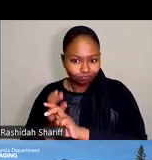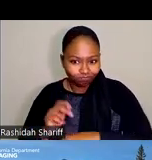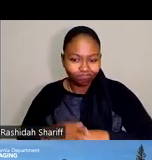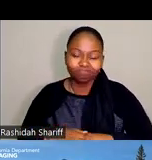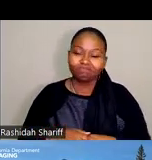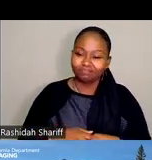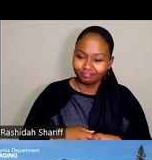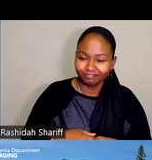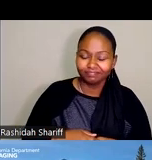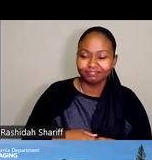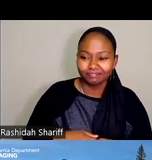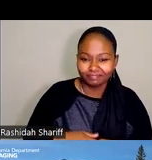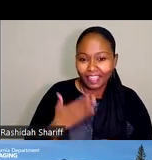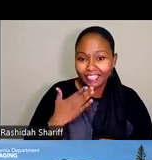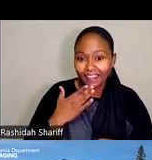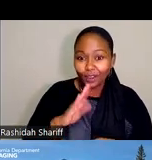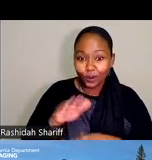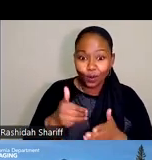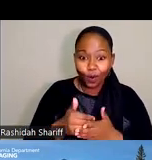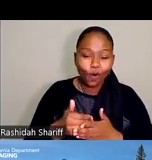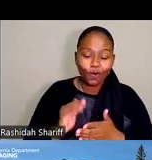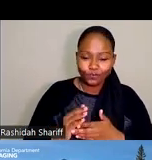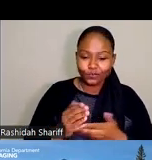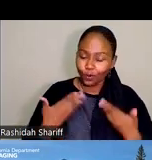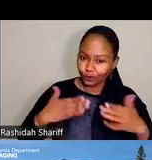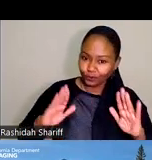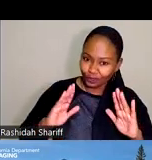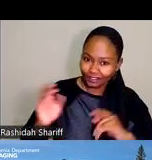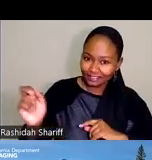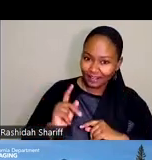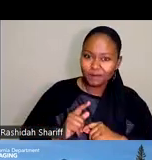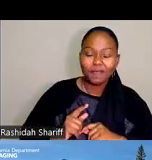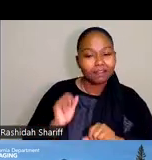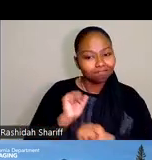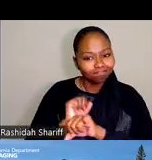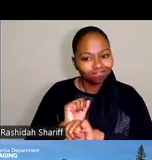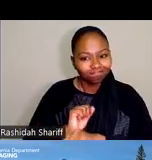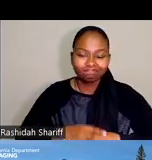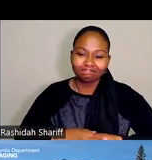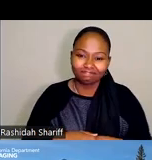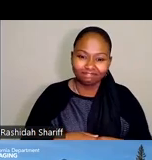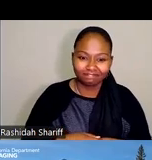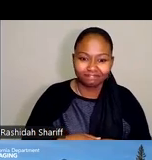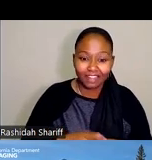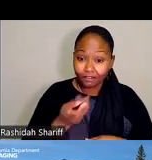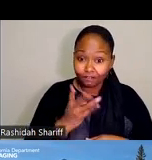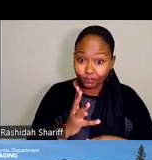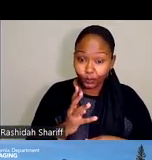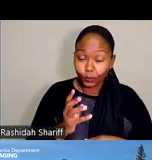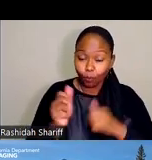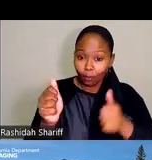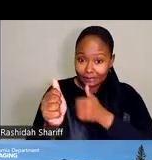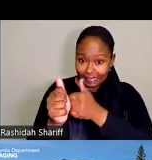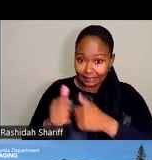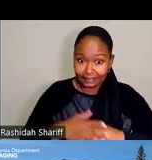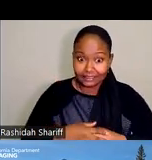thank you all for raising your hands and being willing to return. Today I have just a few quick updates for you before